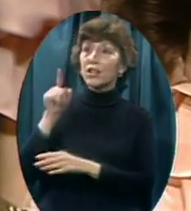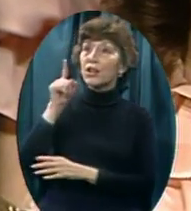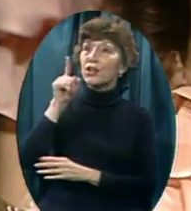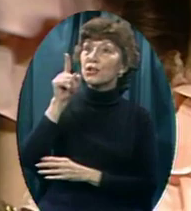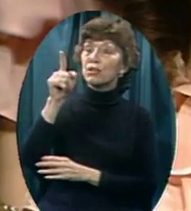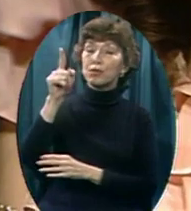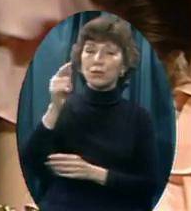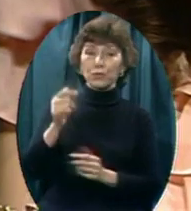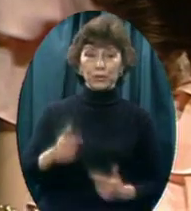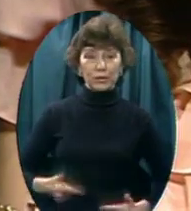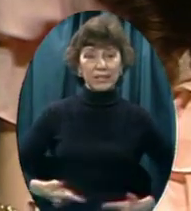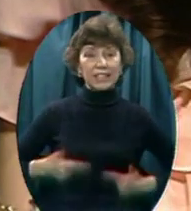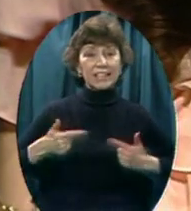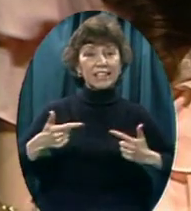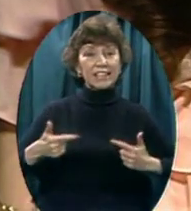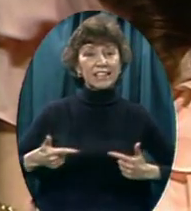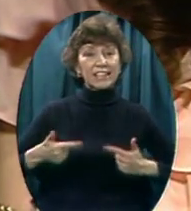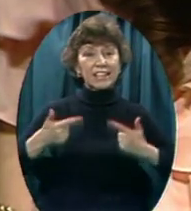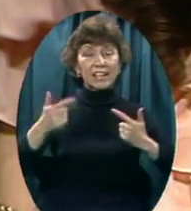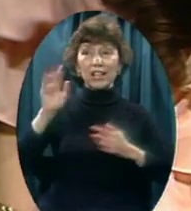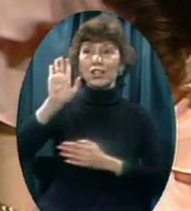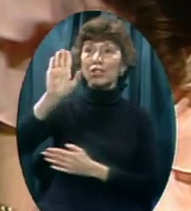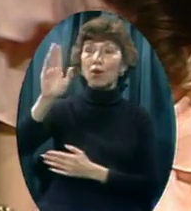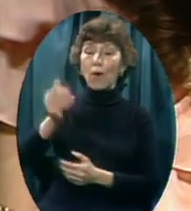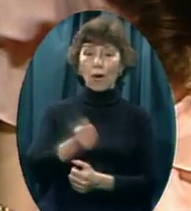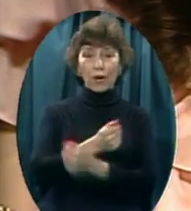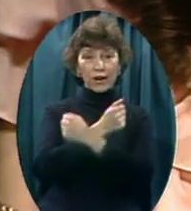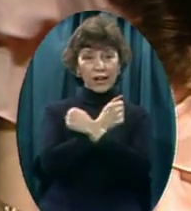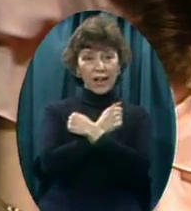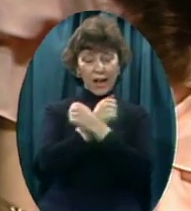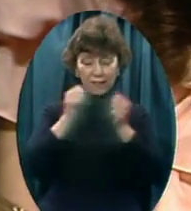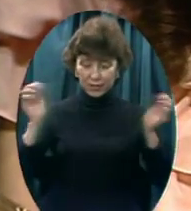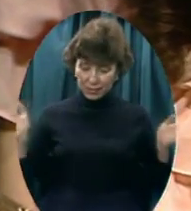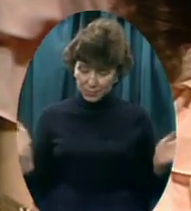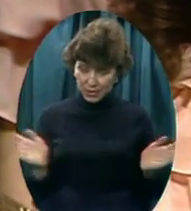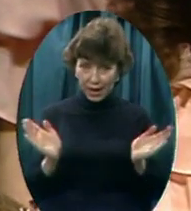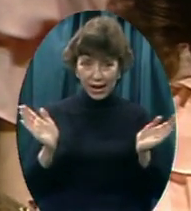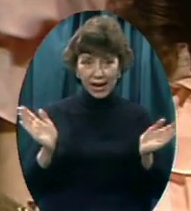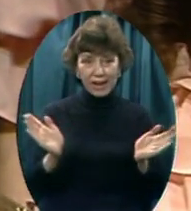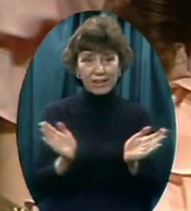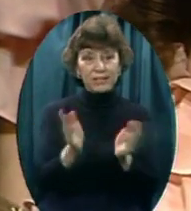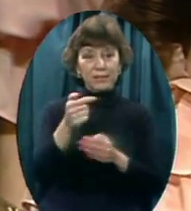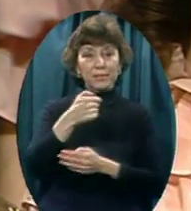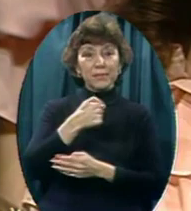Your love compels me,